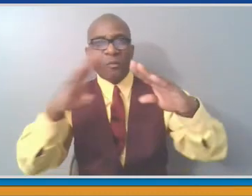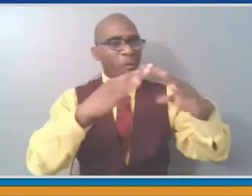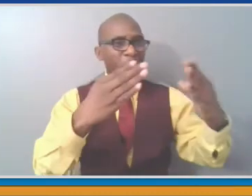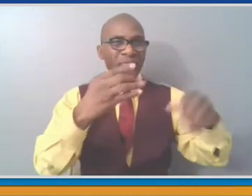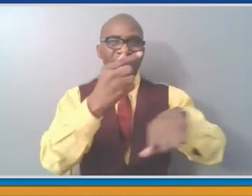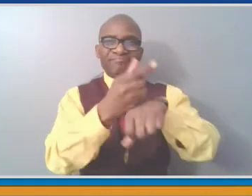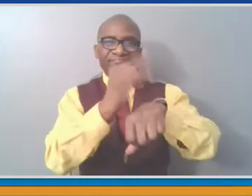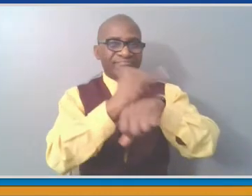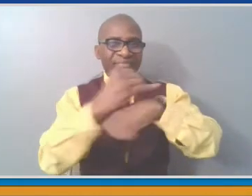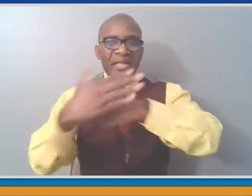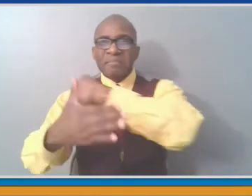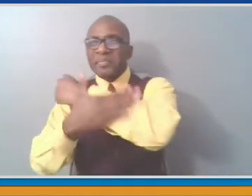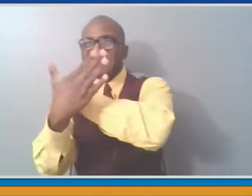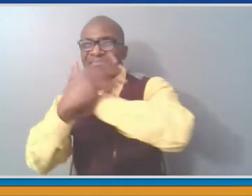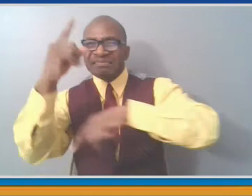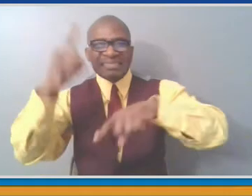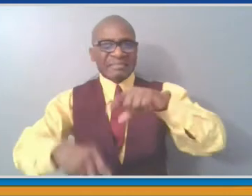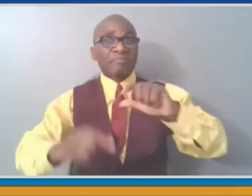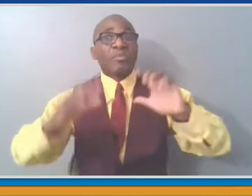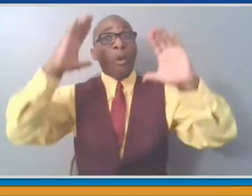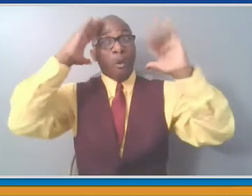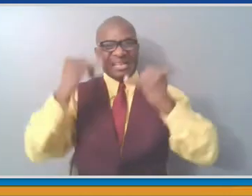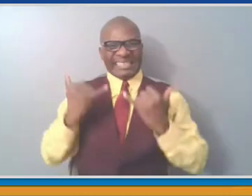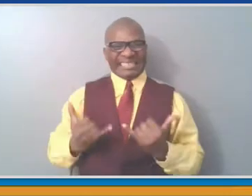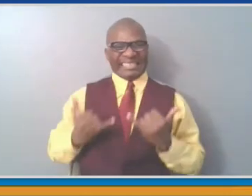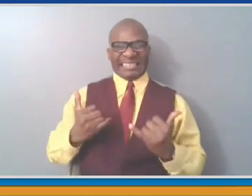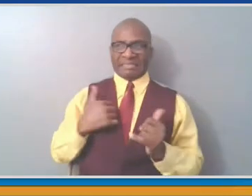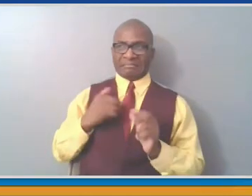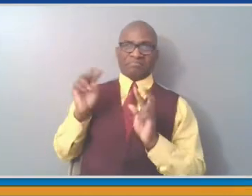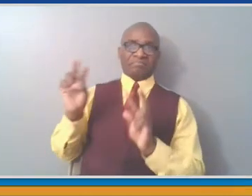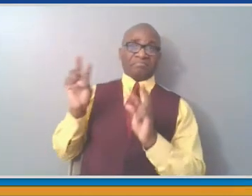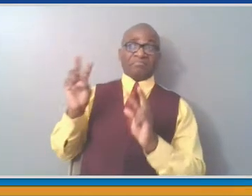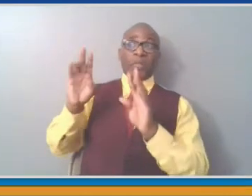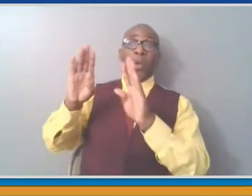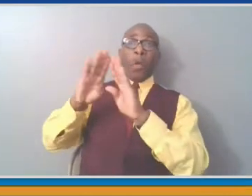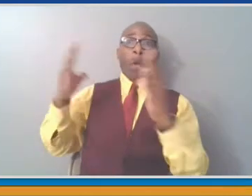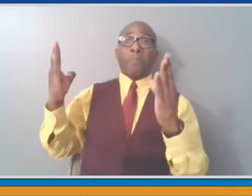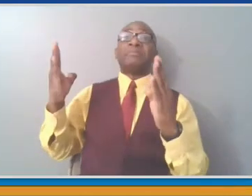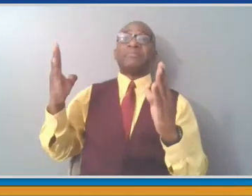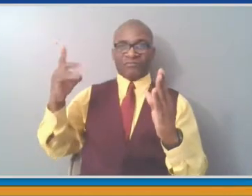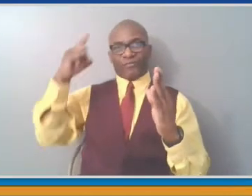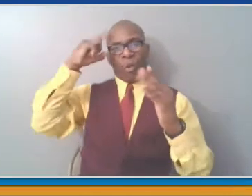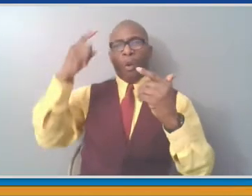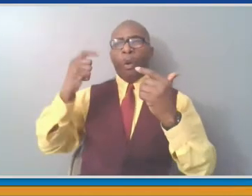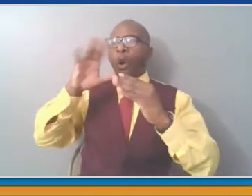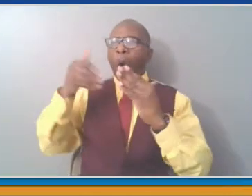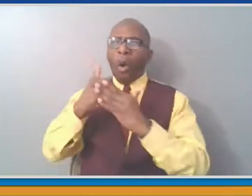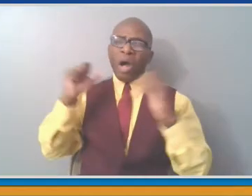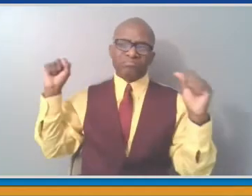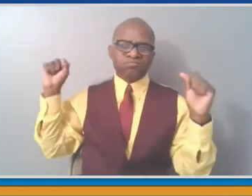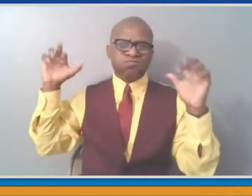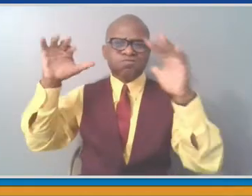So thank you for your advocacy, Mr. Mayor and the council and the county legislators, and we'll hope for the best on that score. As